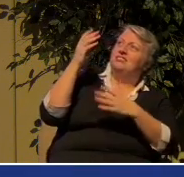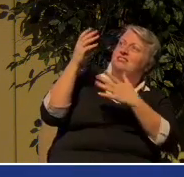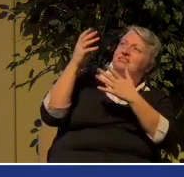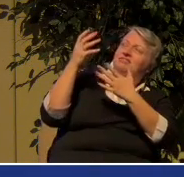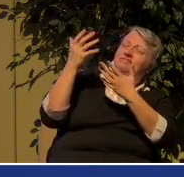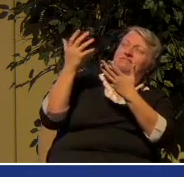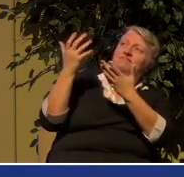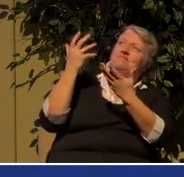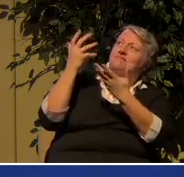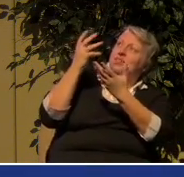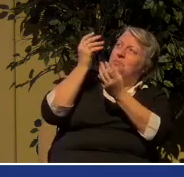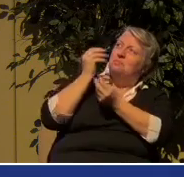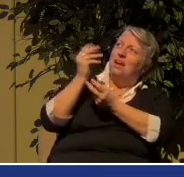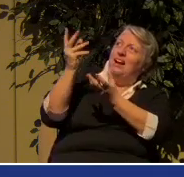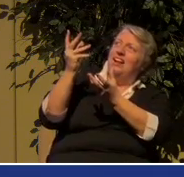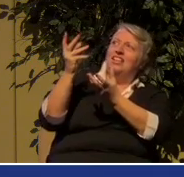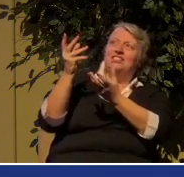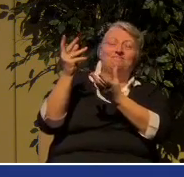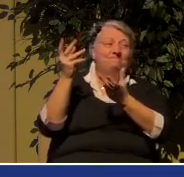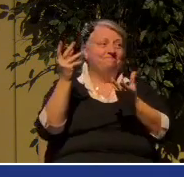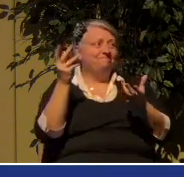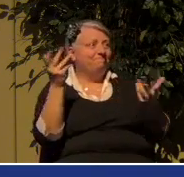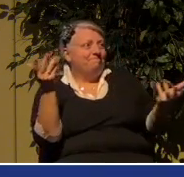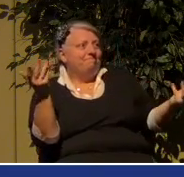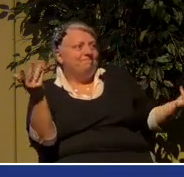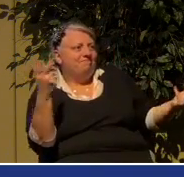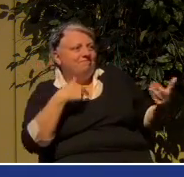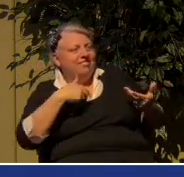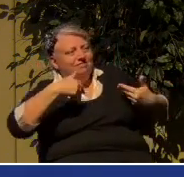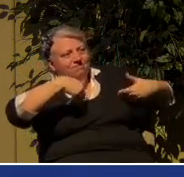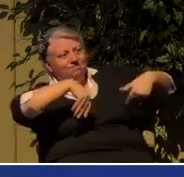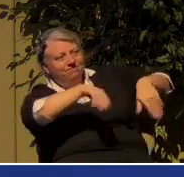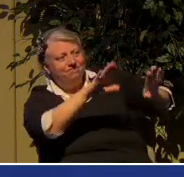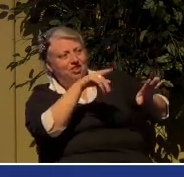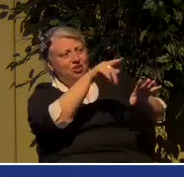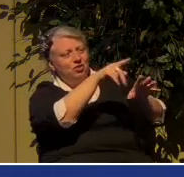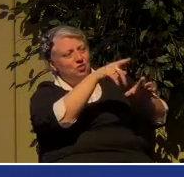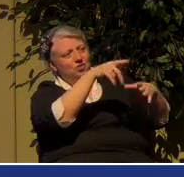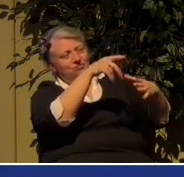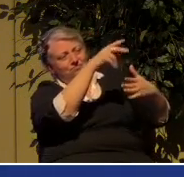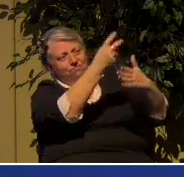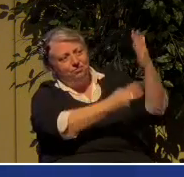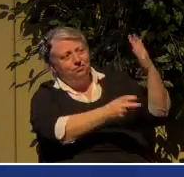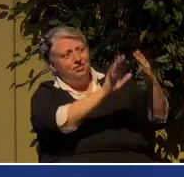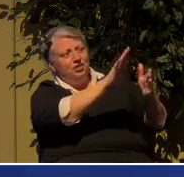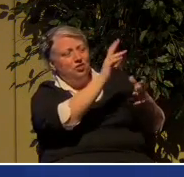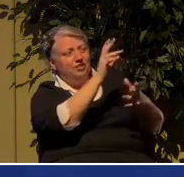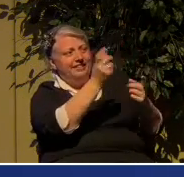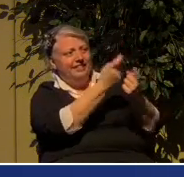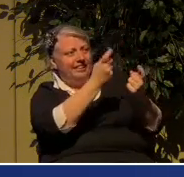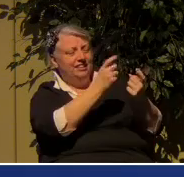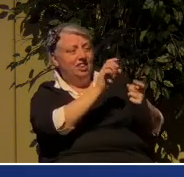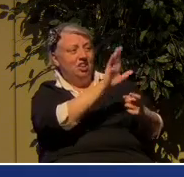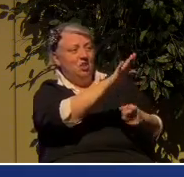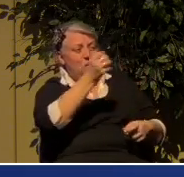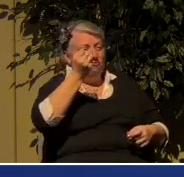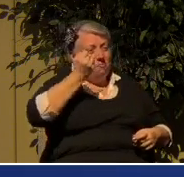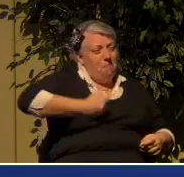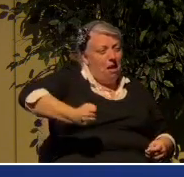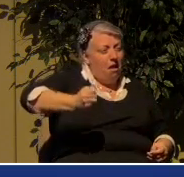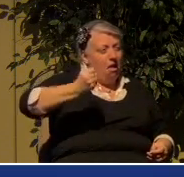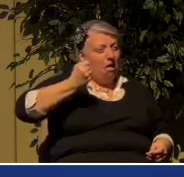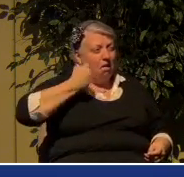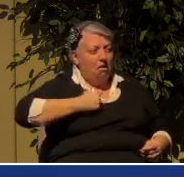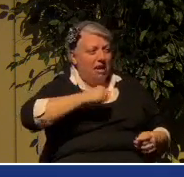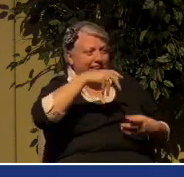your sin so that the fullness of the rebellion that lives inside you can come to